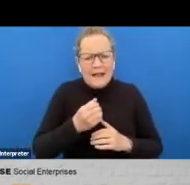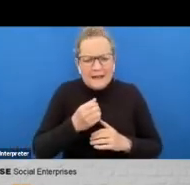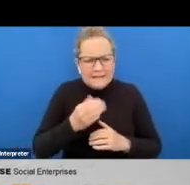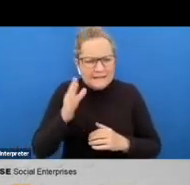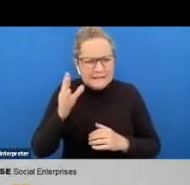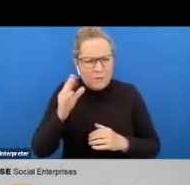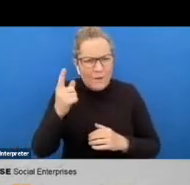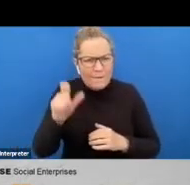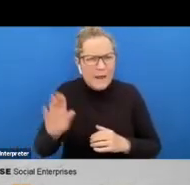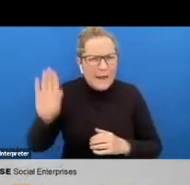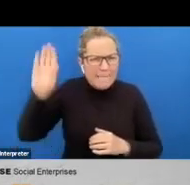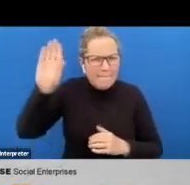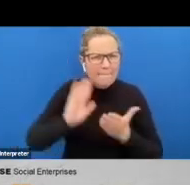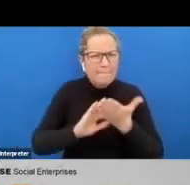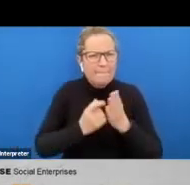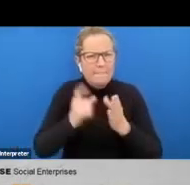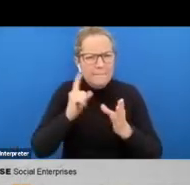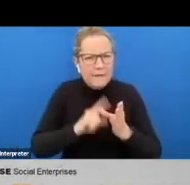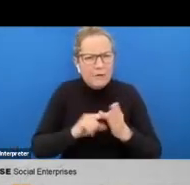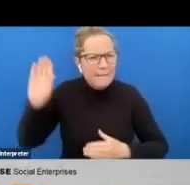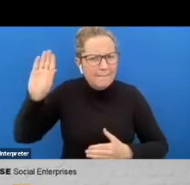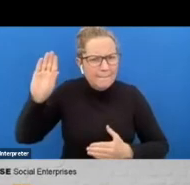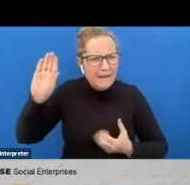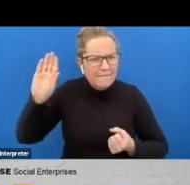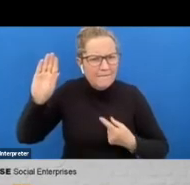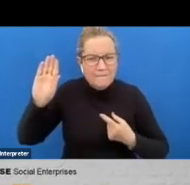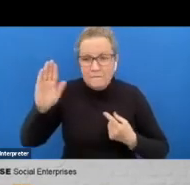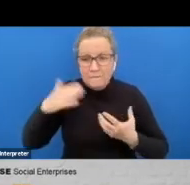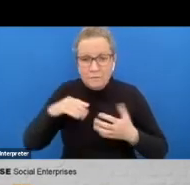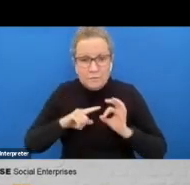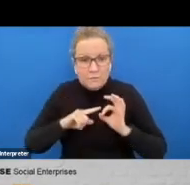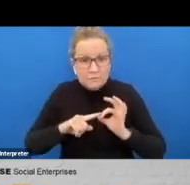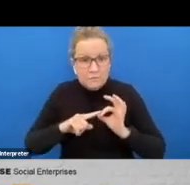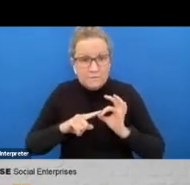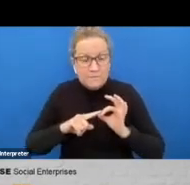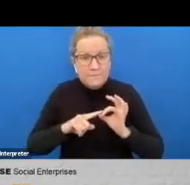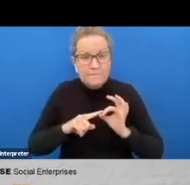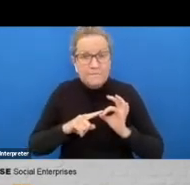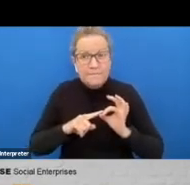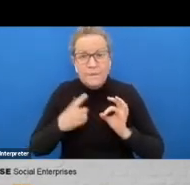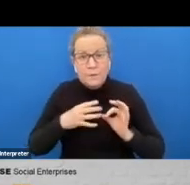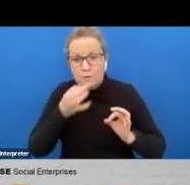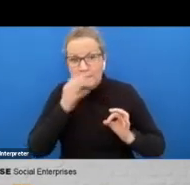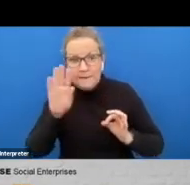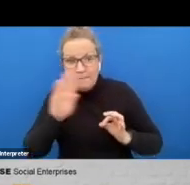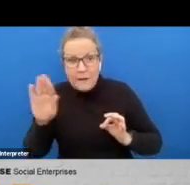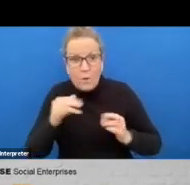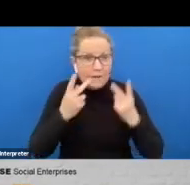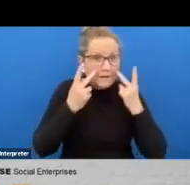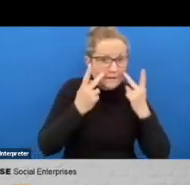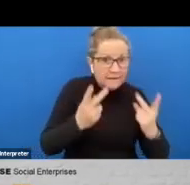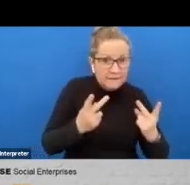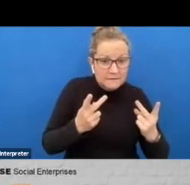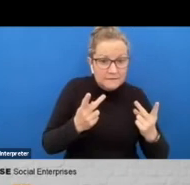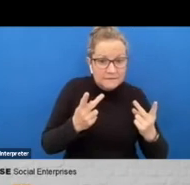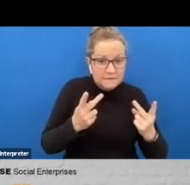while back uh mary um you had your hand up uh was there a question that you wanted to ask of the panel members or the guests at this point